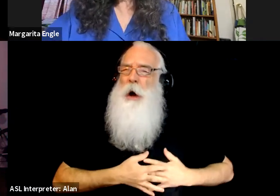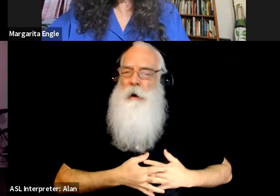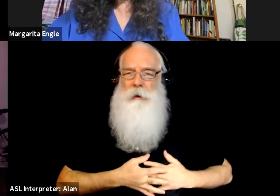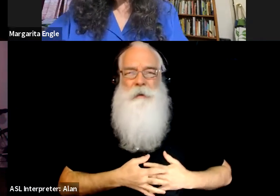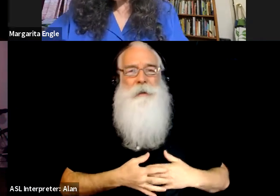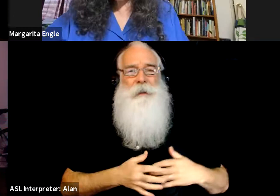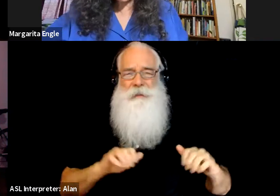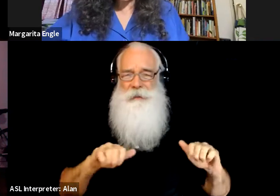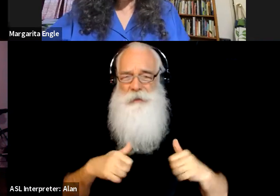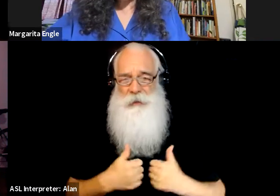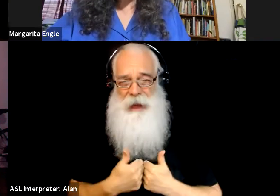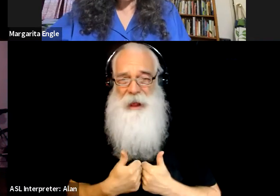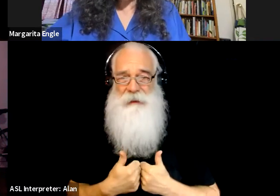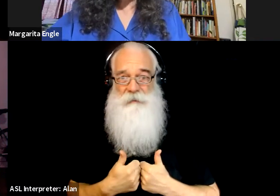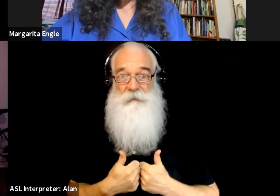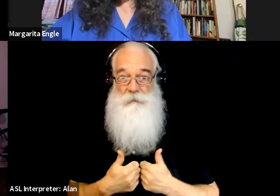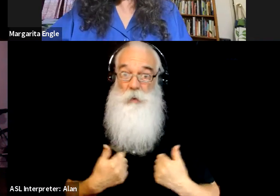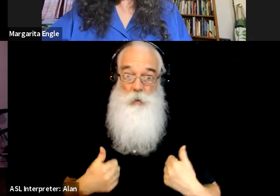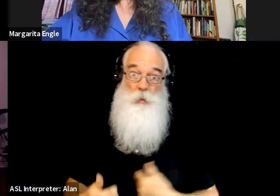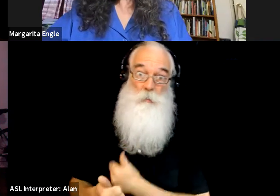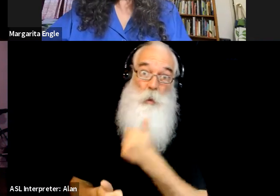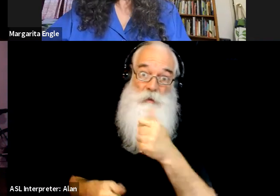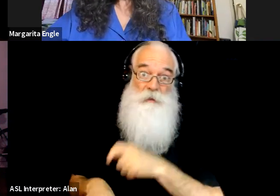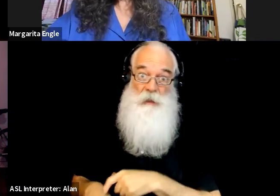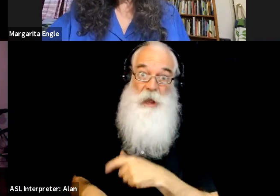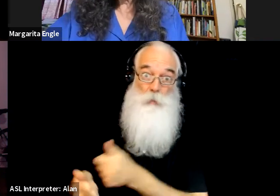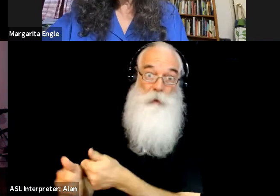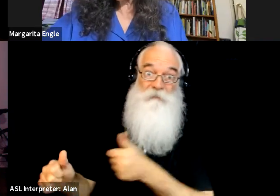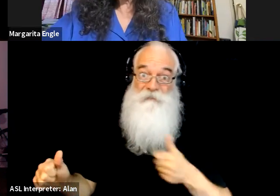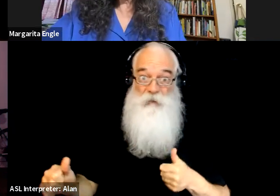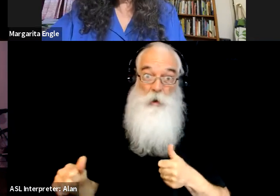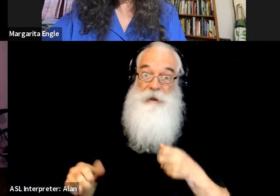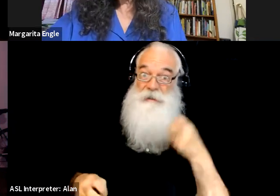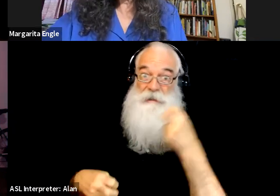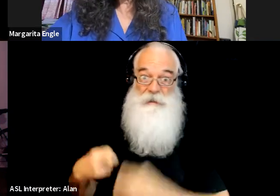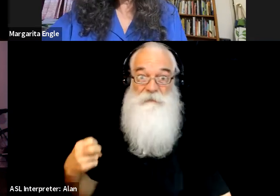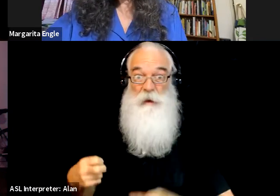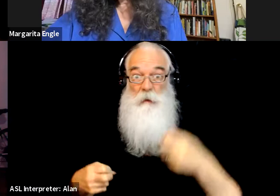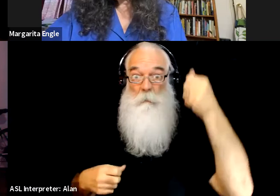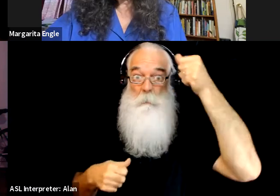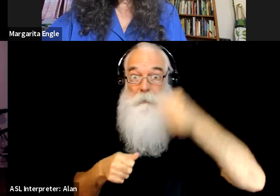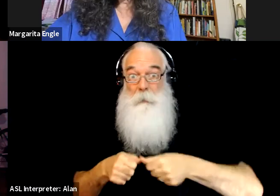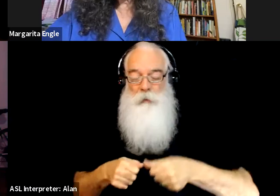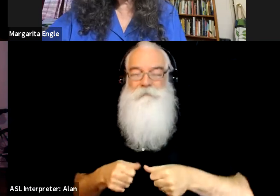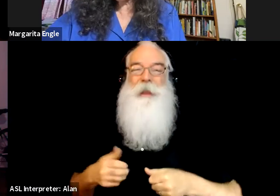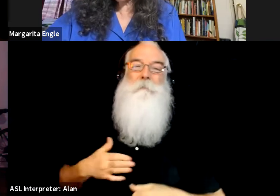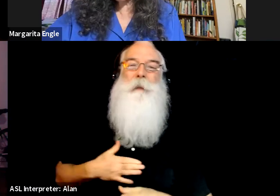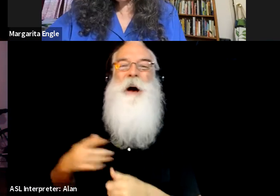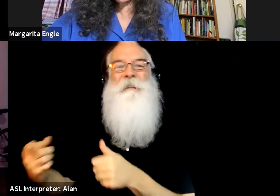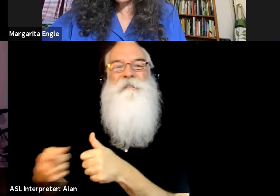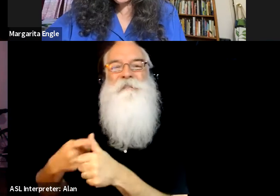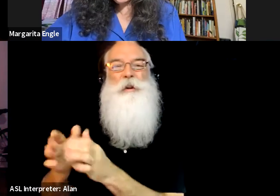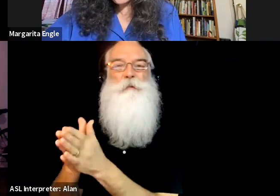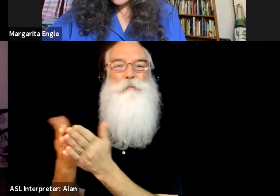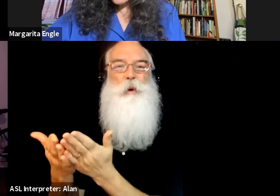try to avoid those kinds of memories. And I had gone through that with my memoirs, my first memoirs, Enchanted Air